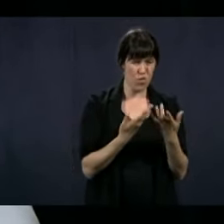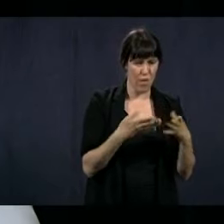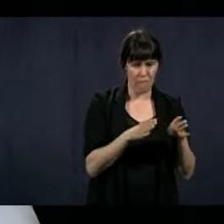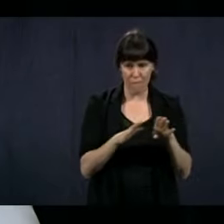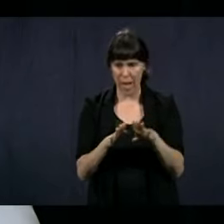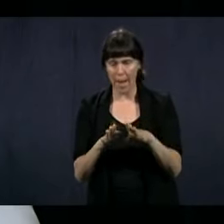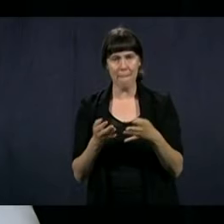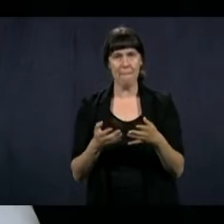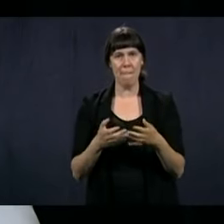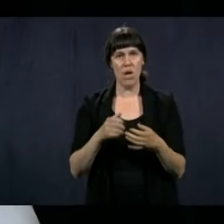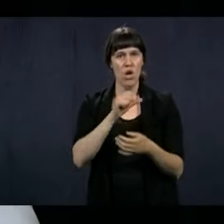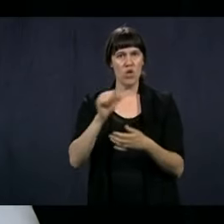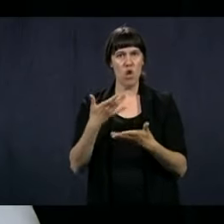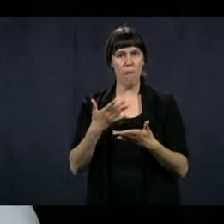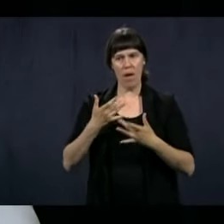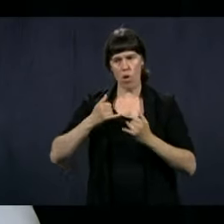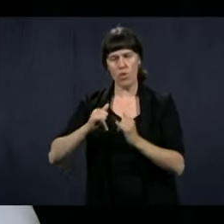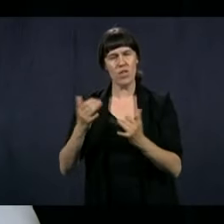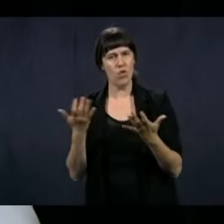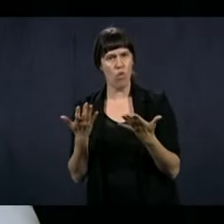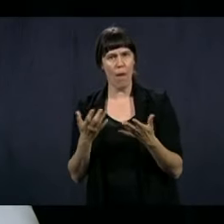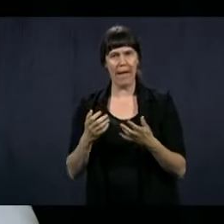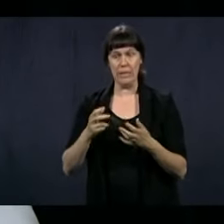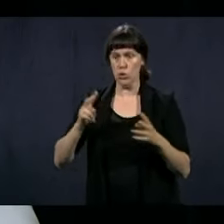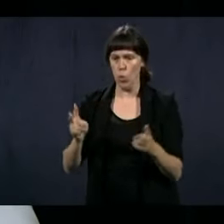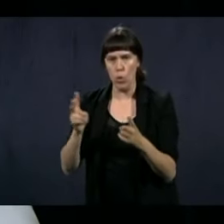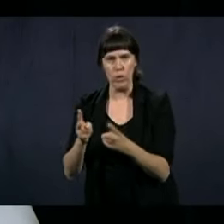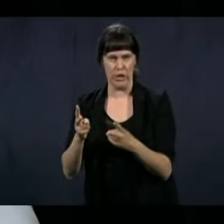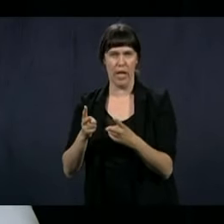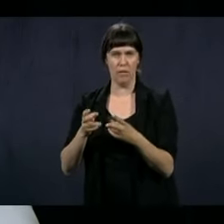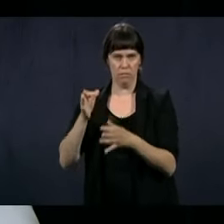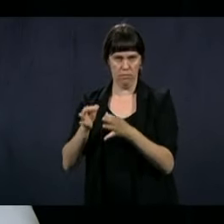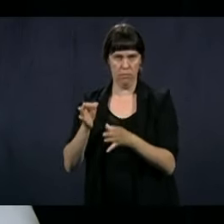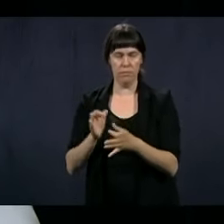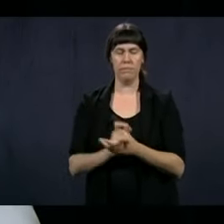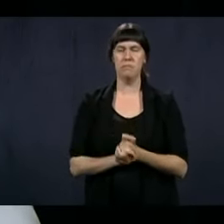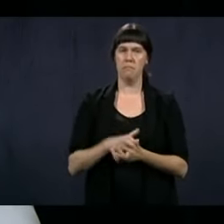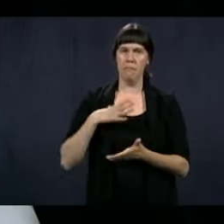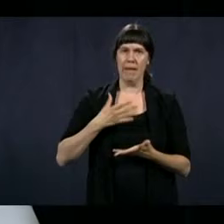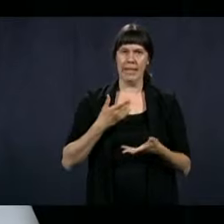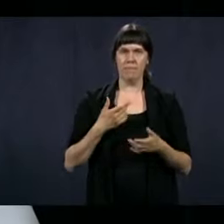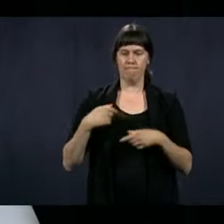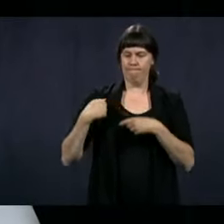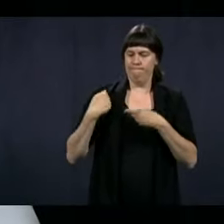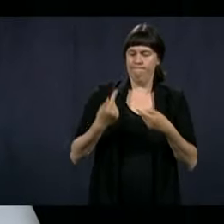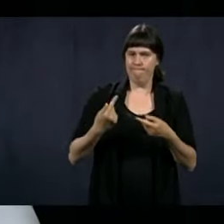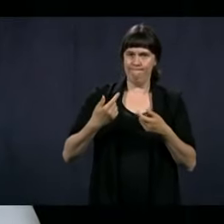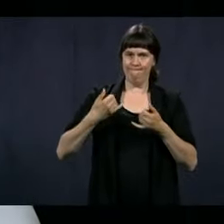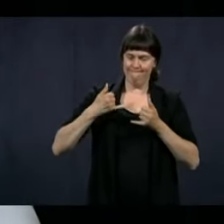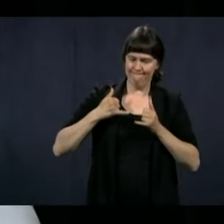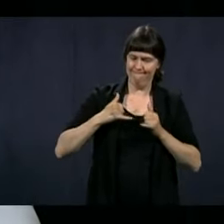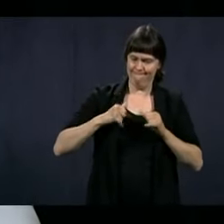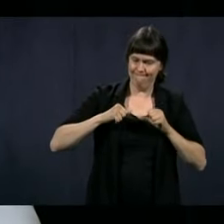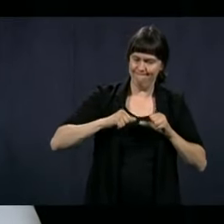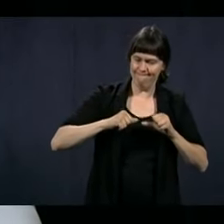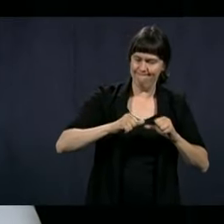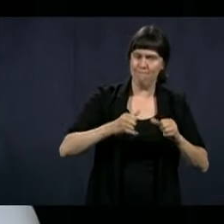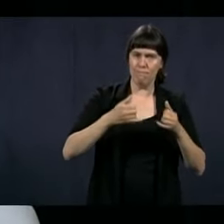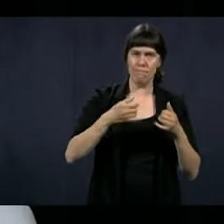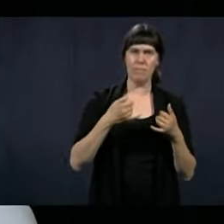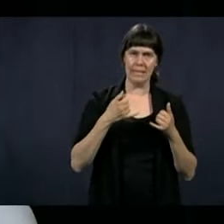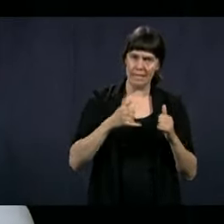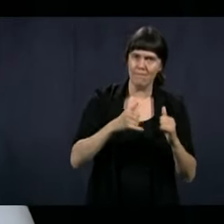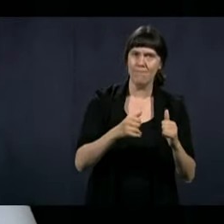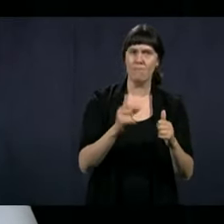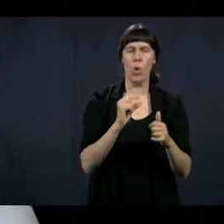Urgent cases went forward and we were still able to maintain a certain level of legal activity that we were also able